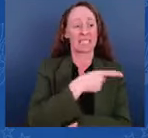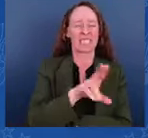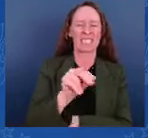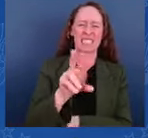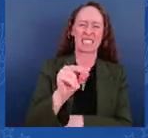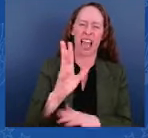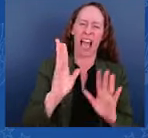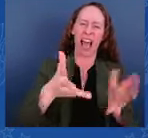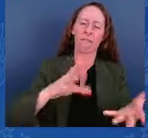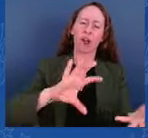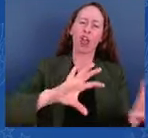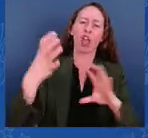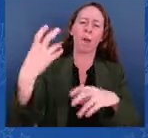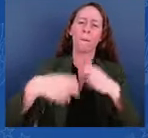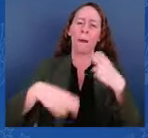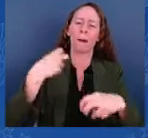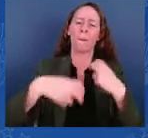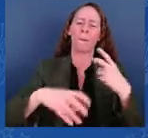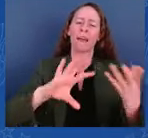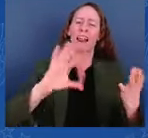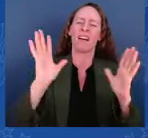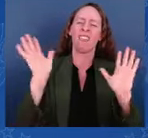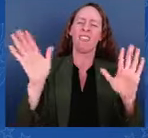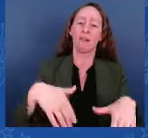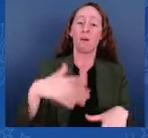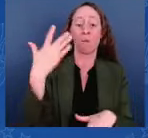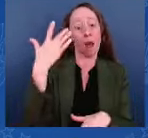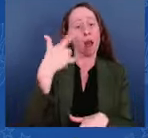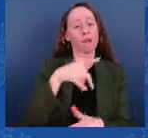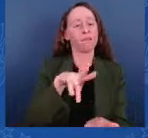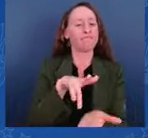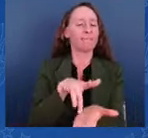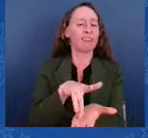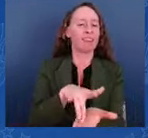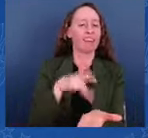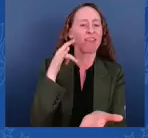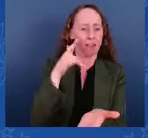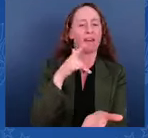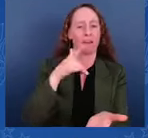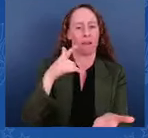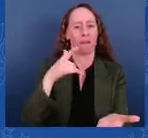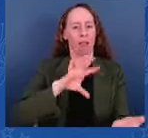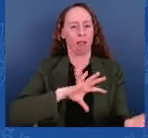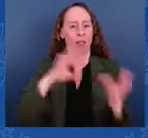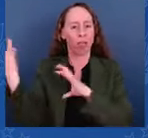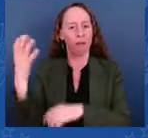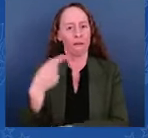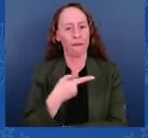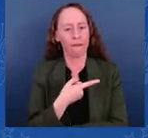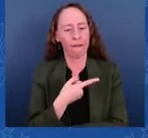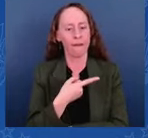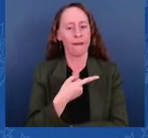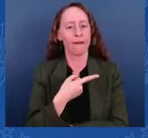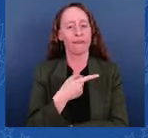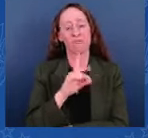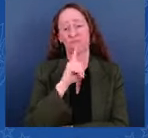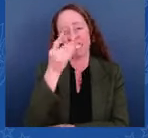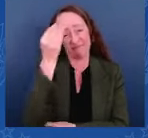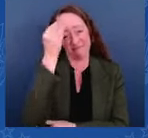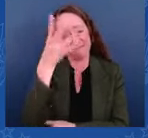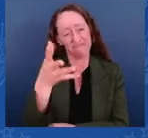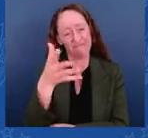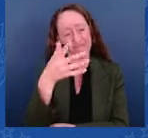me. That's what he wanted to do. It was a cynical and an extremely cynical political move. And a complete